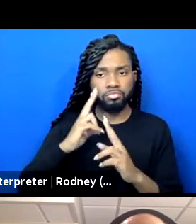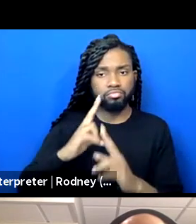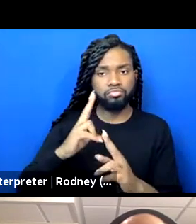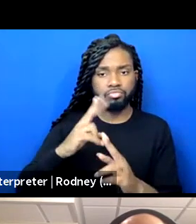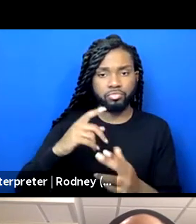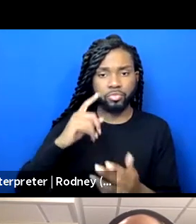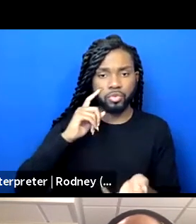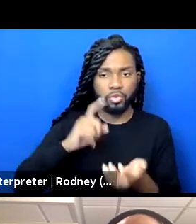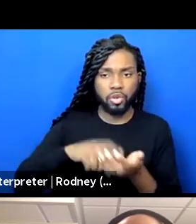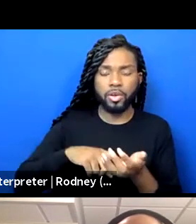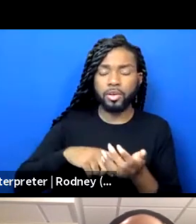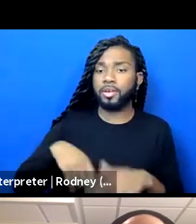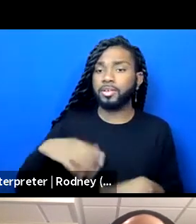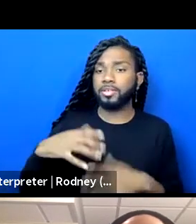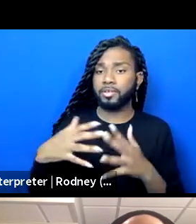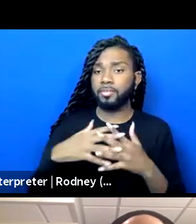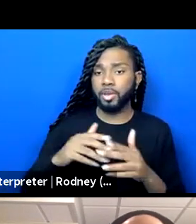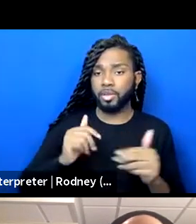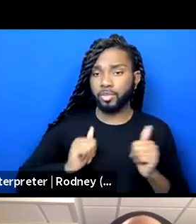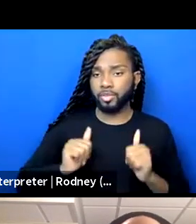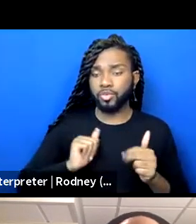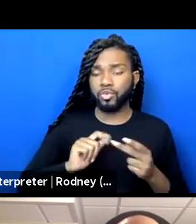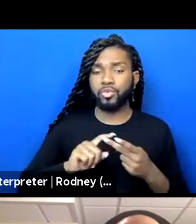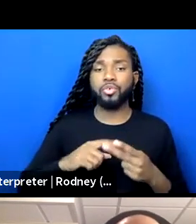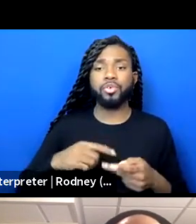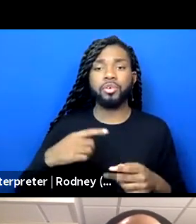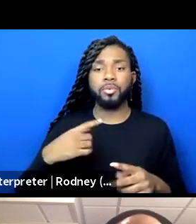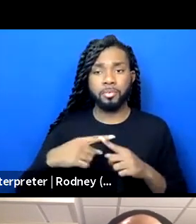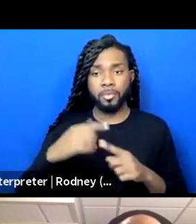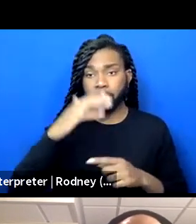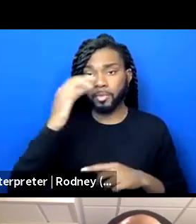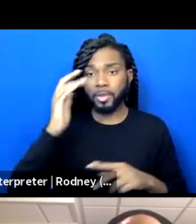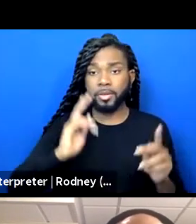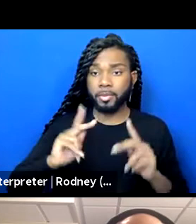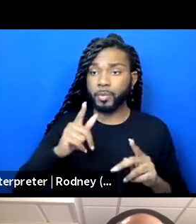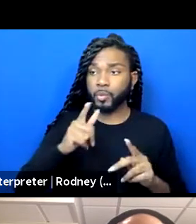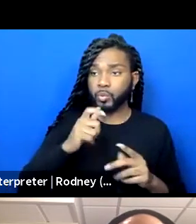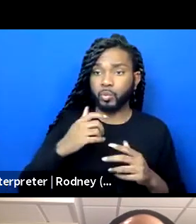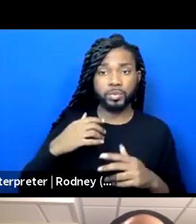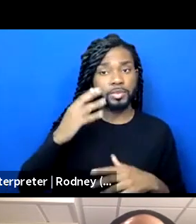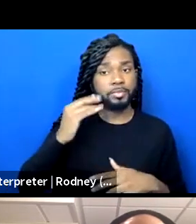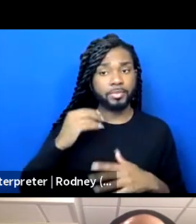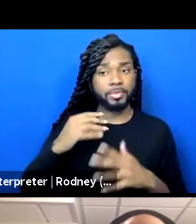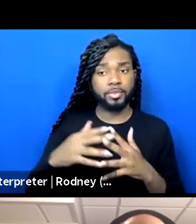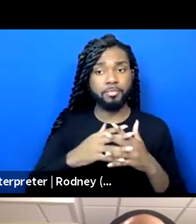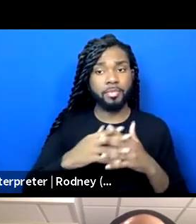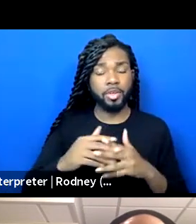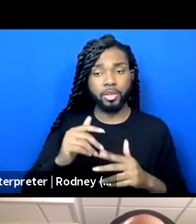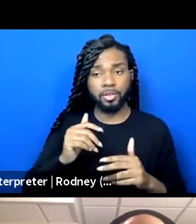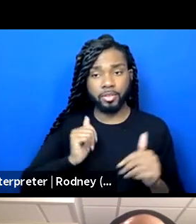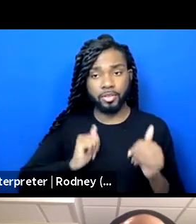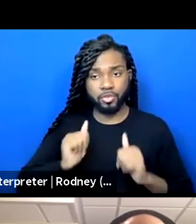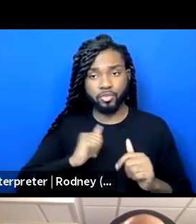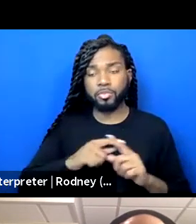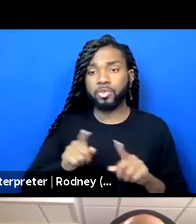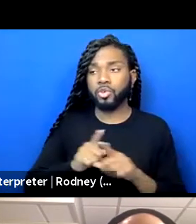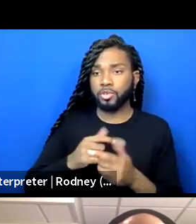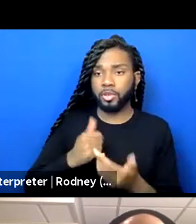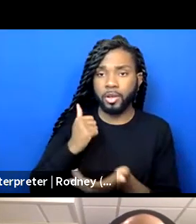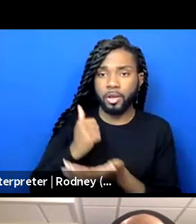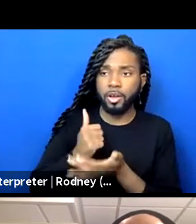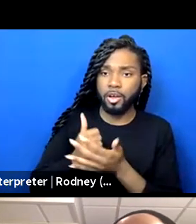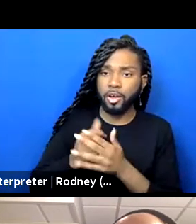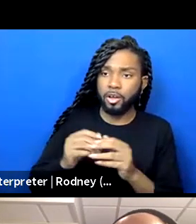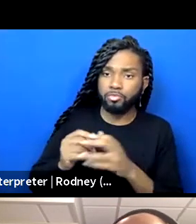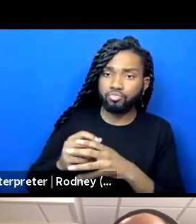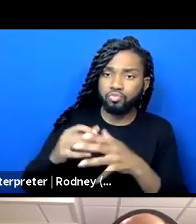American theater, to Black folks who experience American theater and contribute contribute to its growth, to young